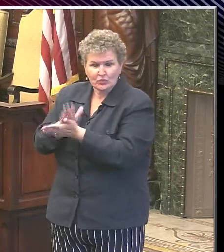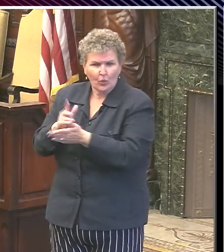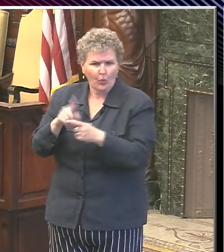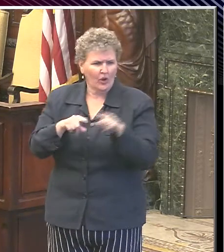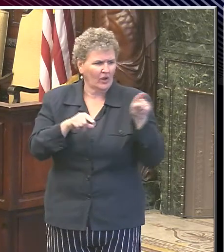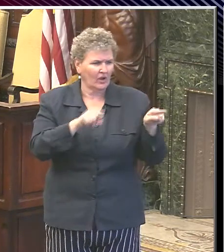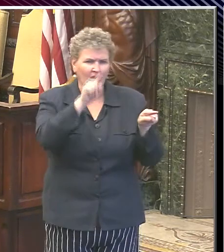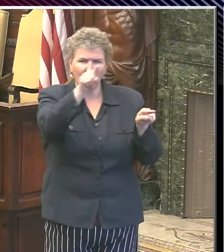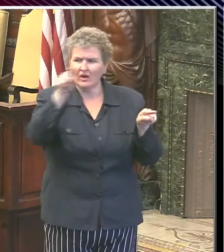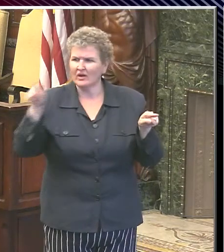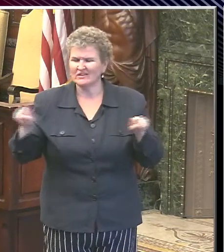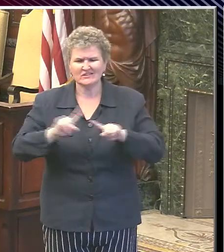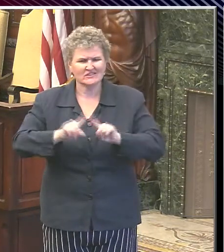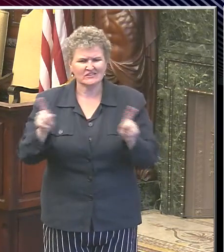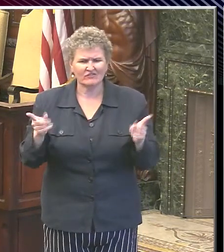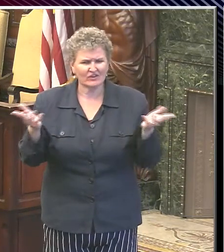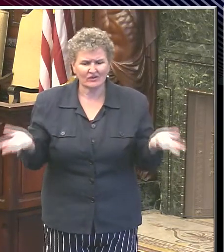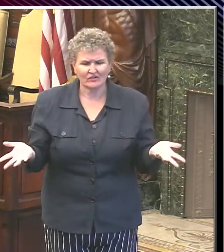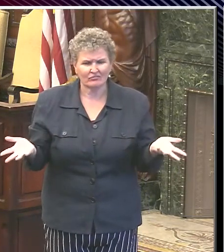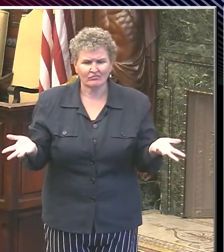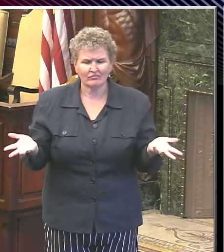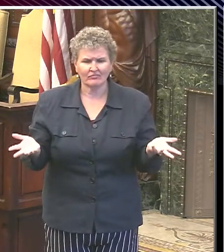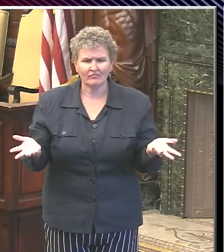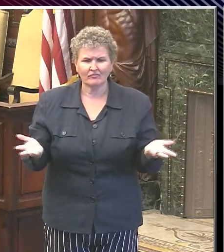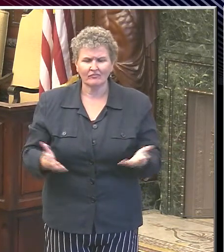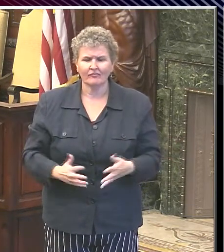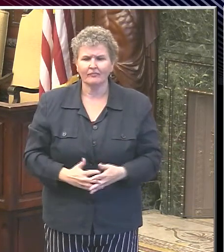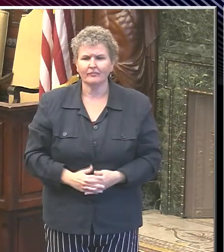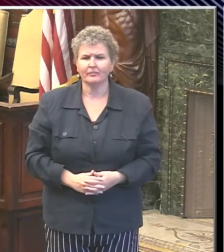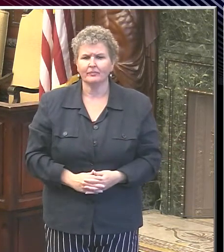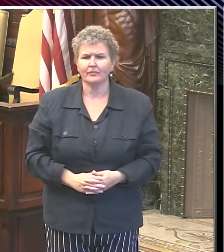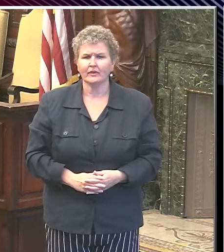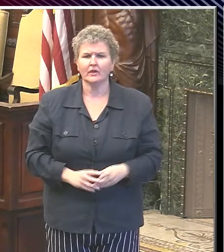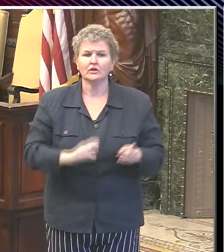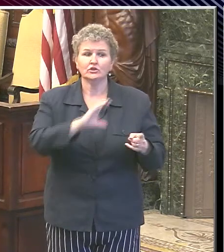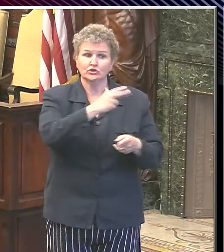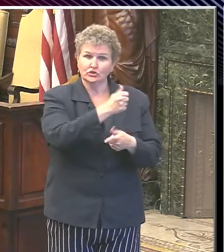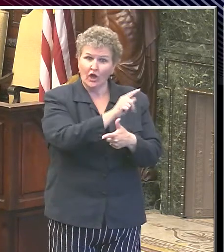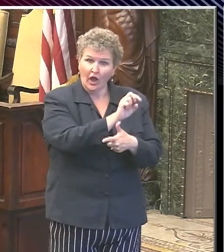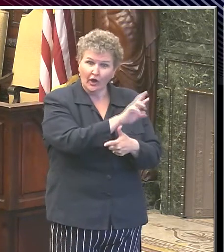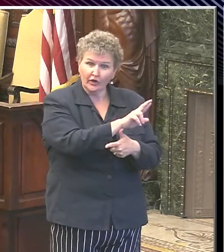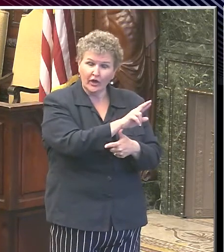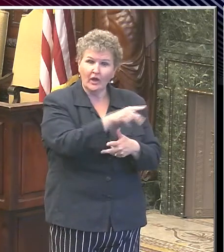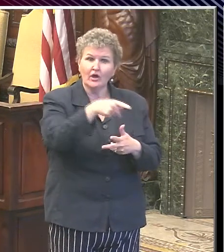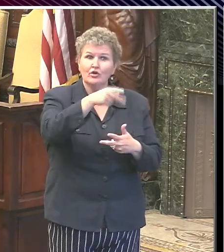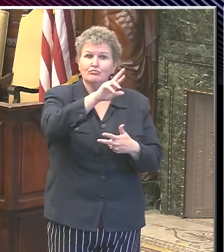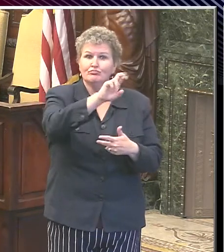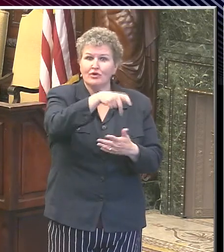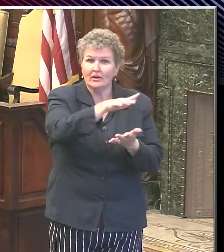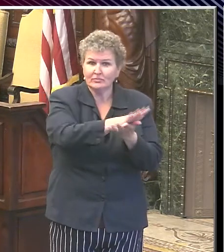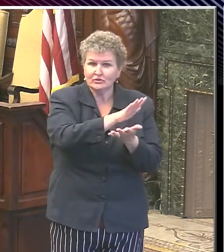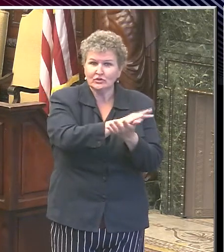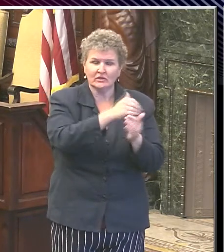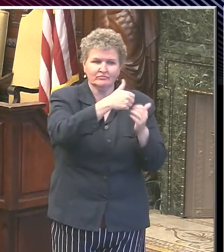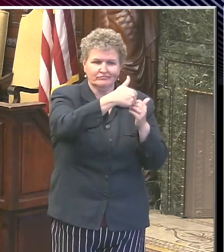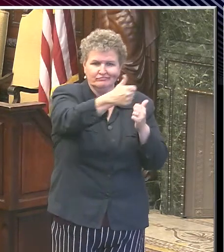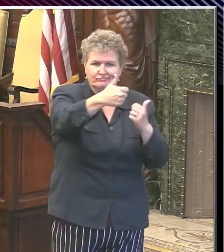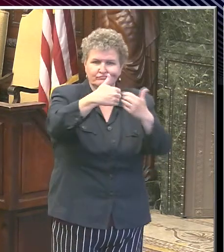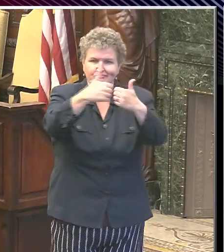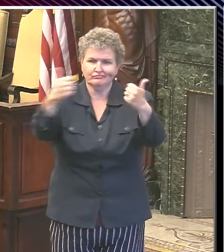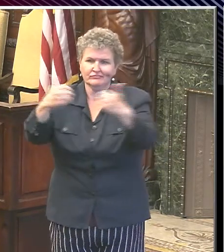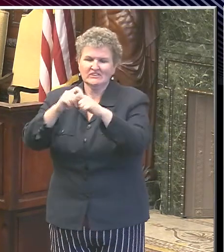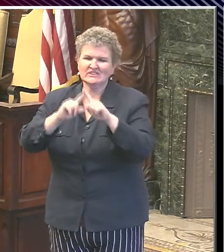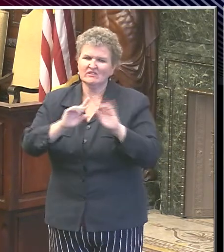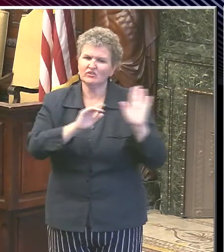Well, those other schools, the parochial schools, the charter schools, the private schools, they each have their own safety plans. We are reviewing those